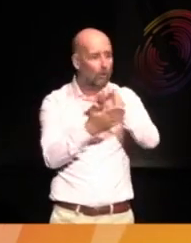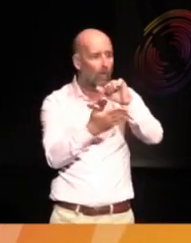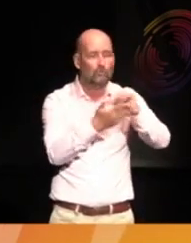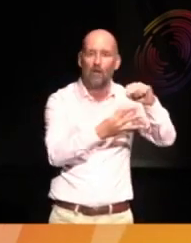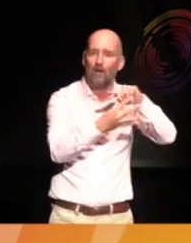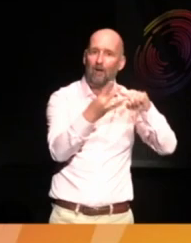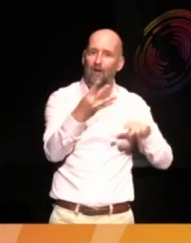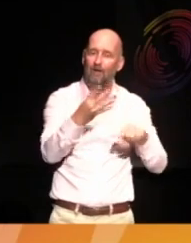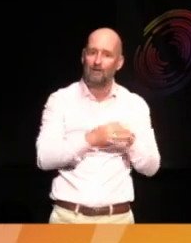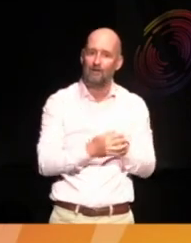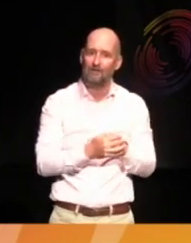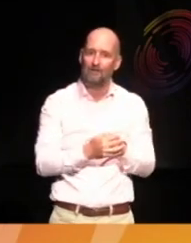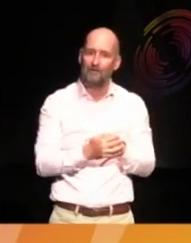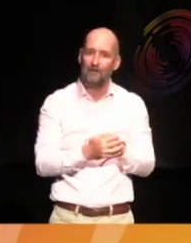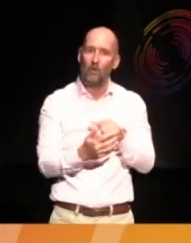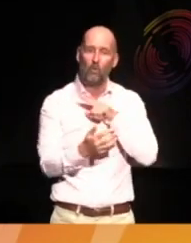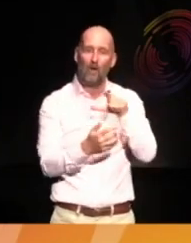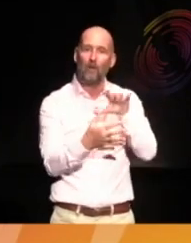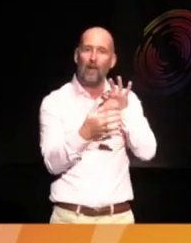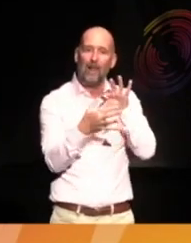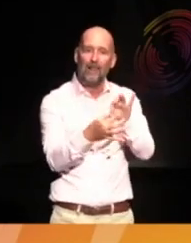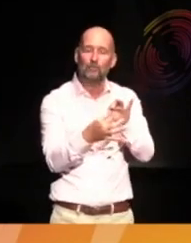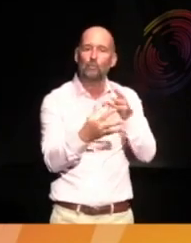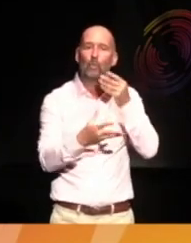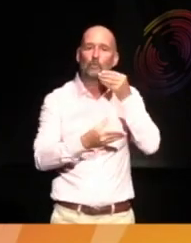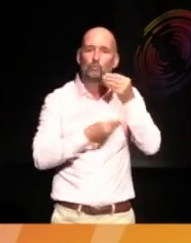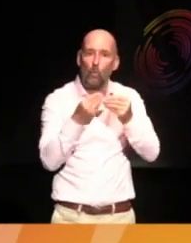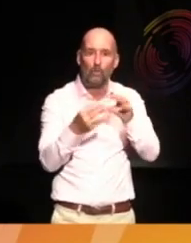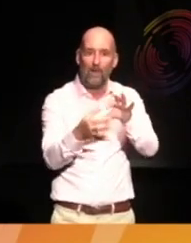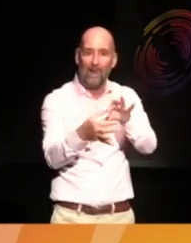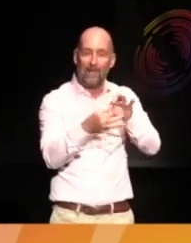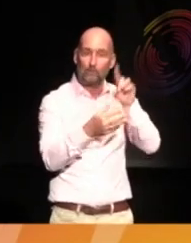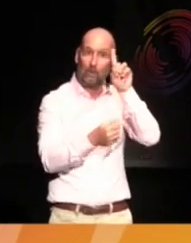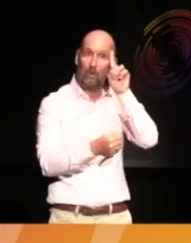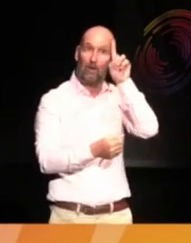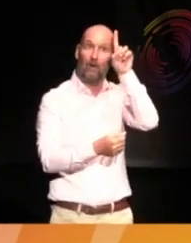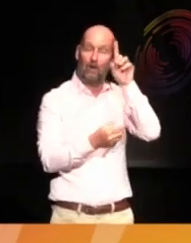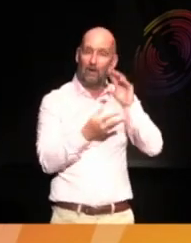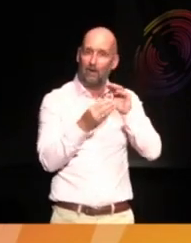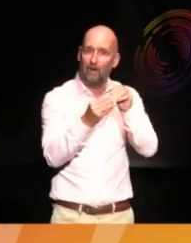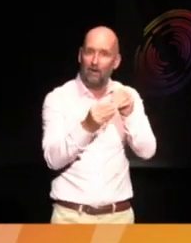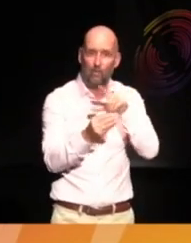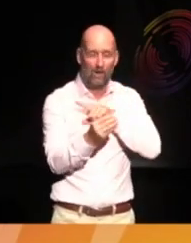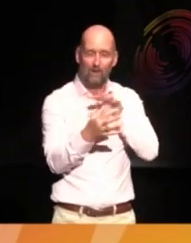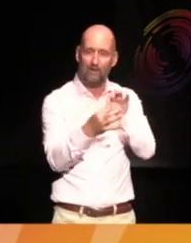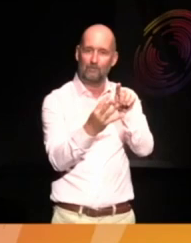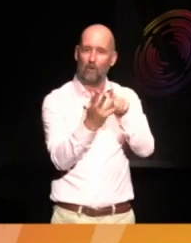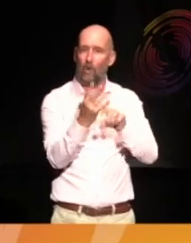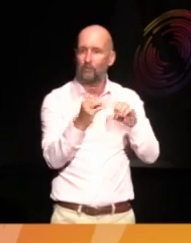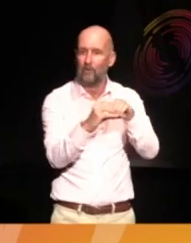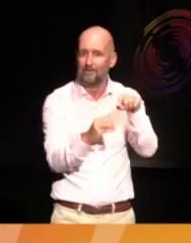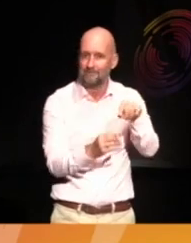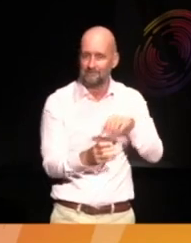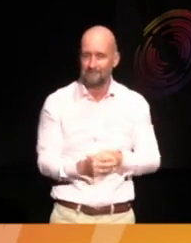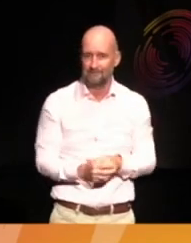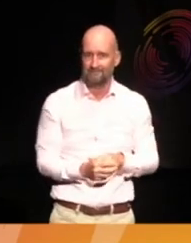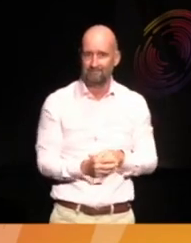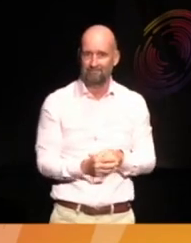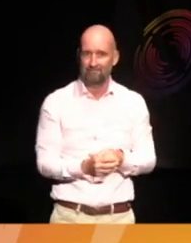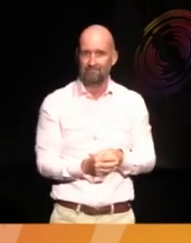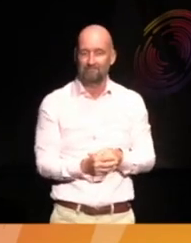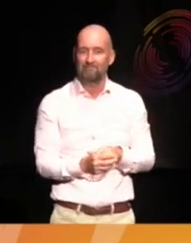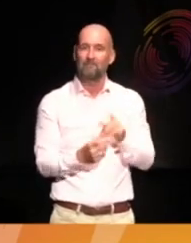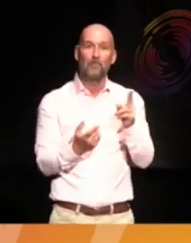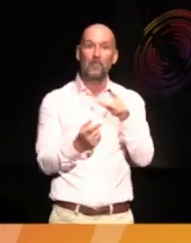or then looking at the deeper story of why the object was created. What were the ritual functions of the object? What were the spiritual functions of the object?